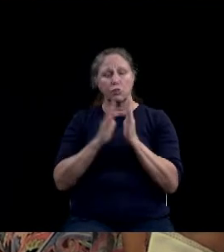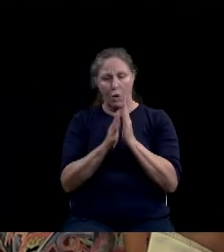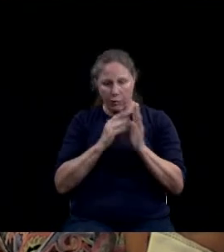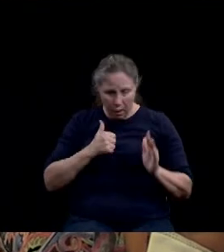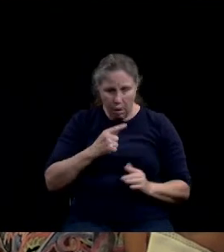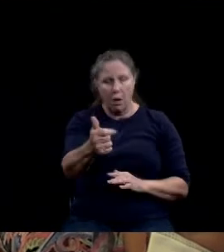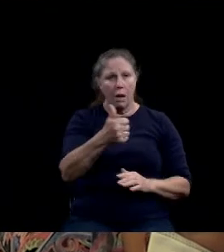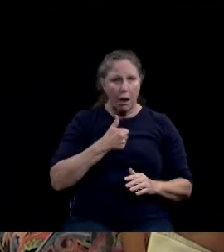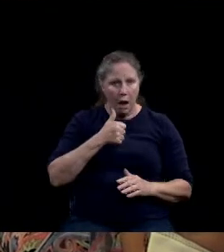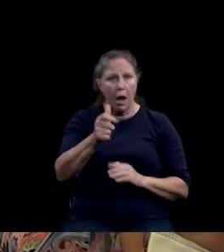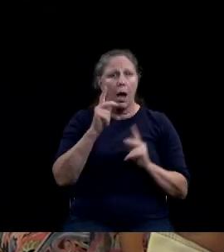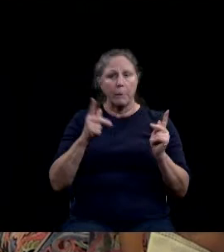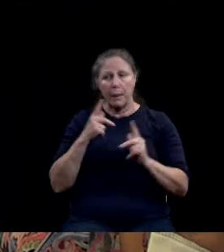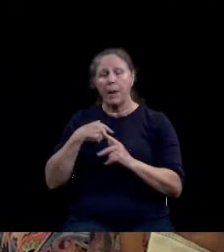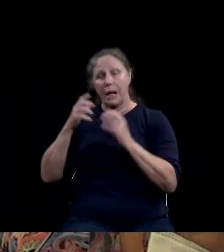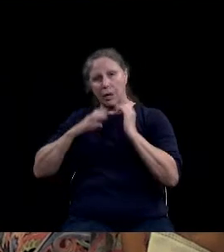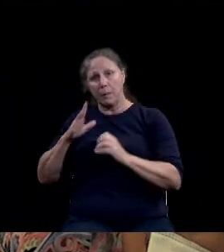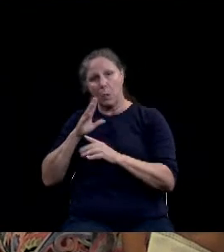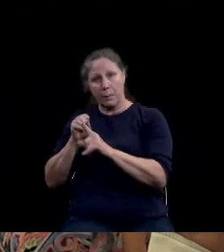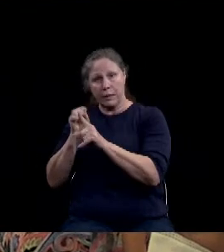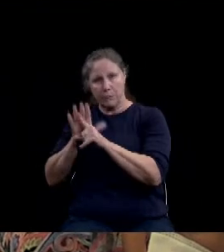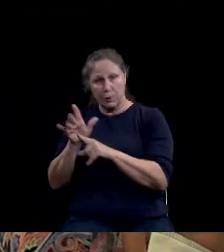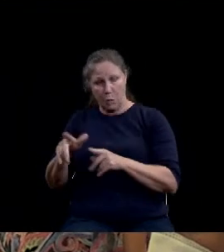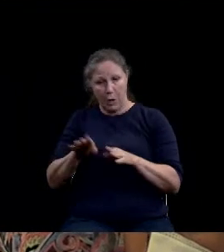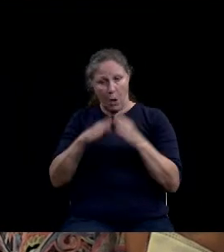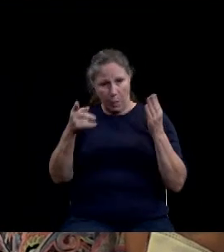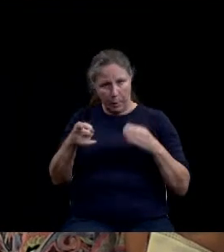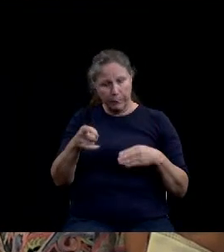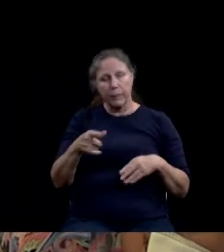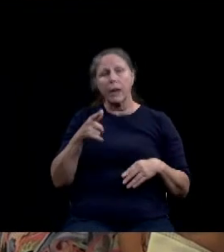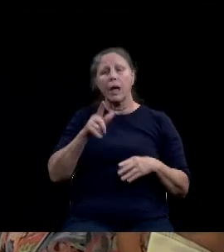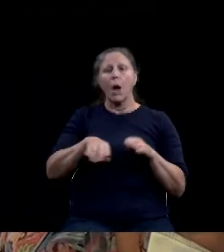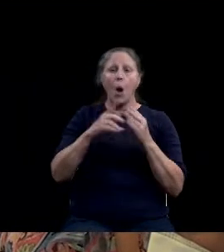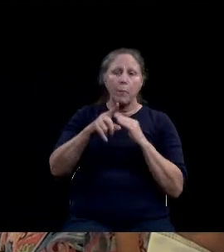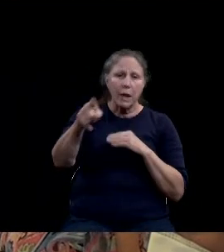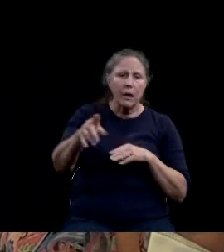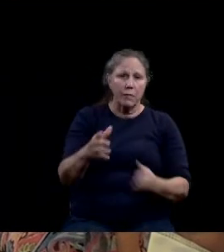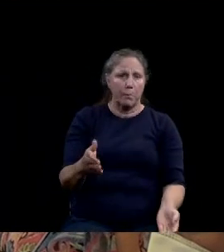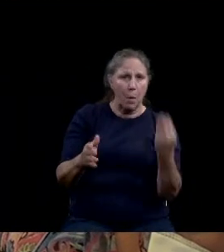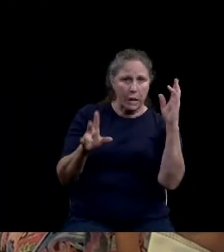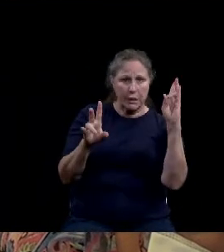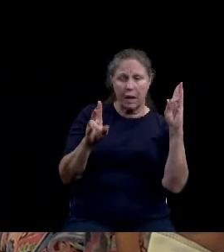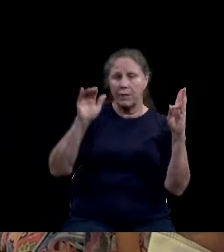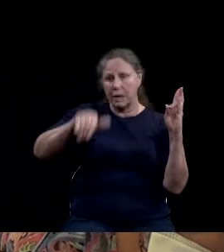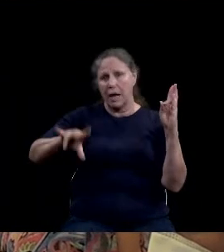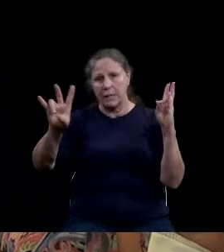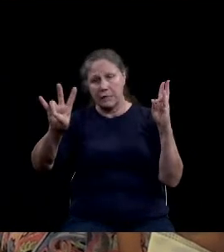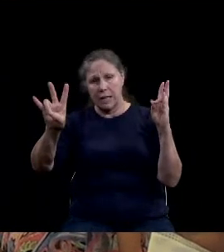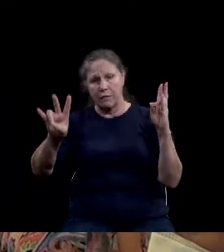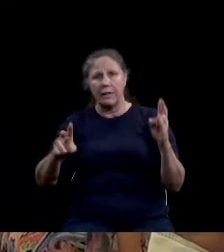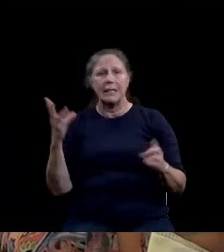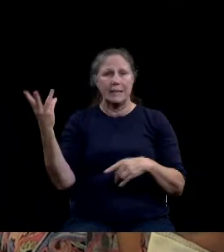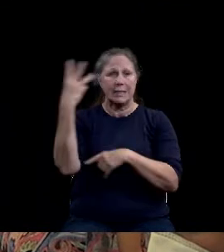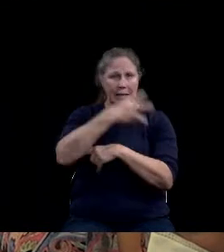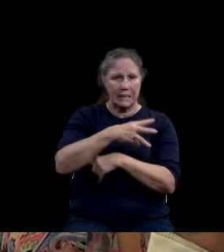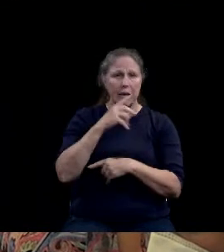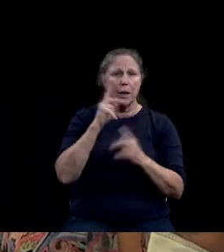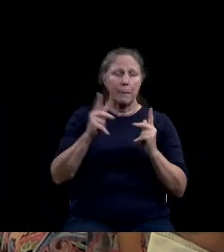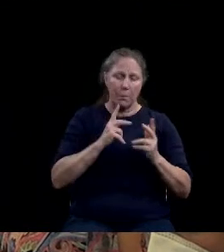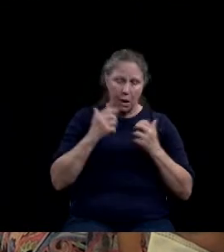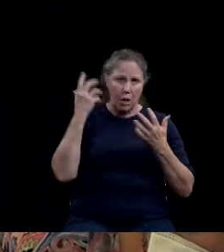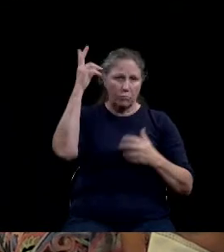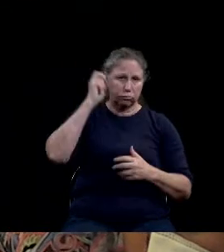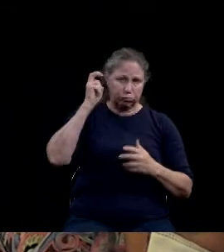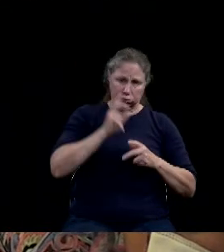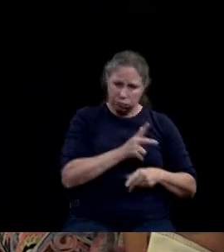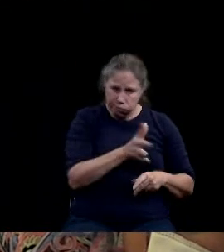open. The landfill will be open from 7 a.m to 7 p.m six days a week and allow heavy equipment and operation from 5 30 a.m to 9 p